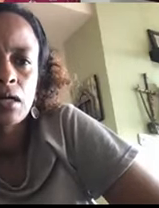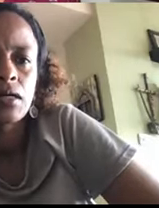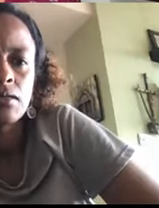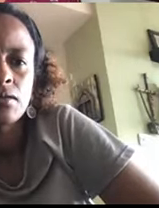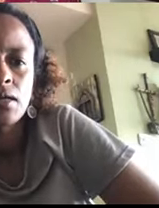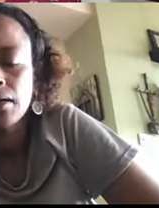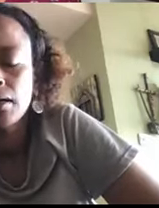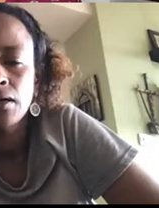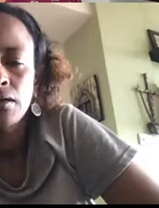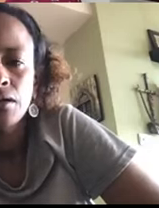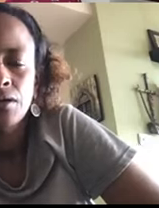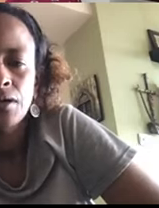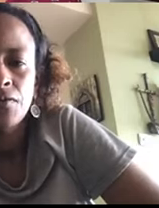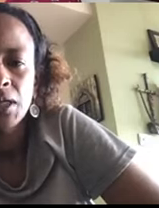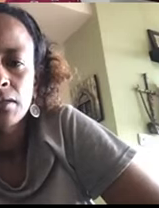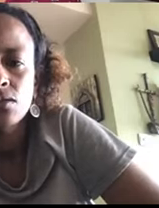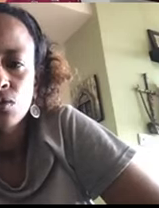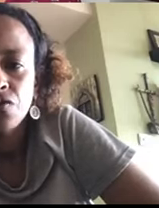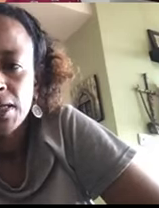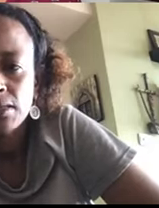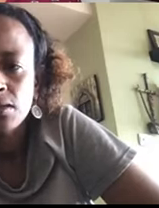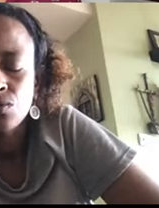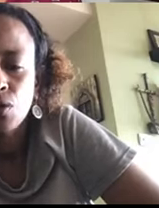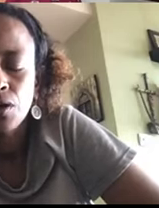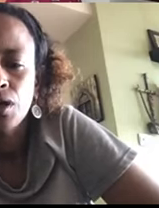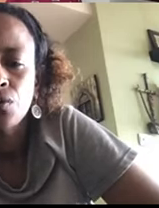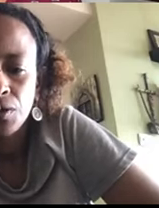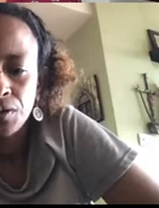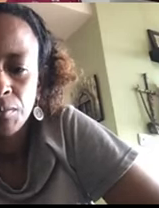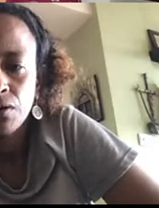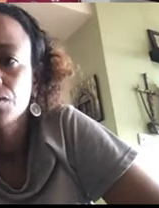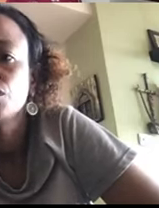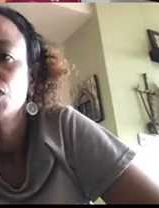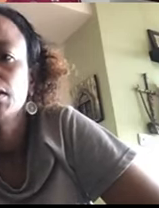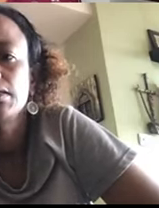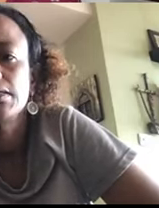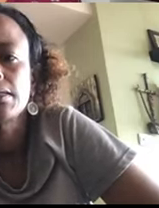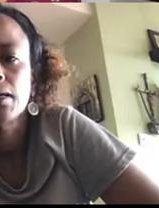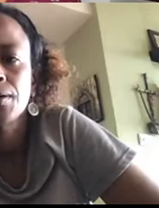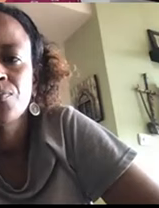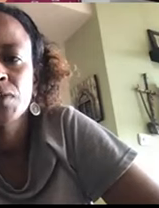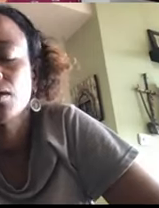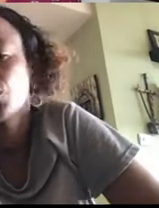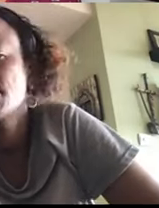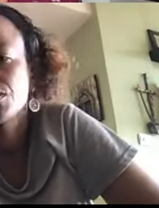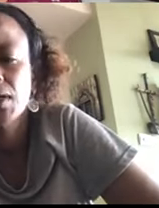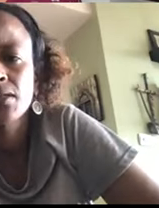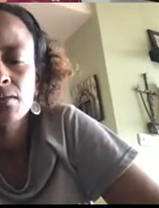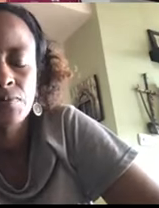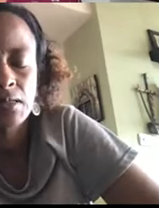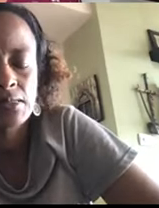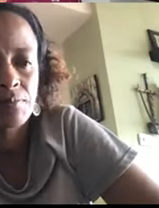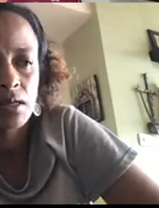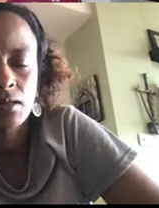Mavrak and Nana and everybody else also faces working with immigrant communities in the West. So